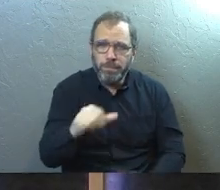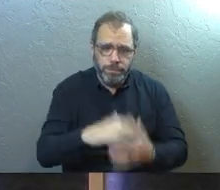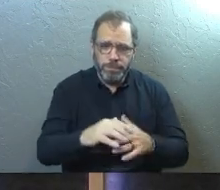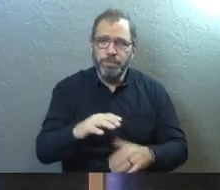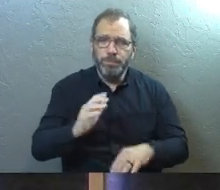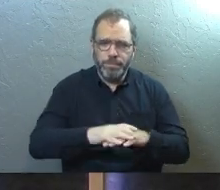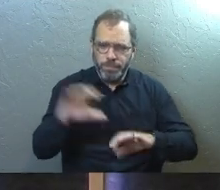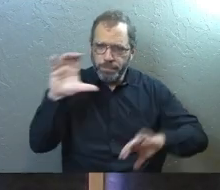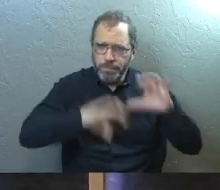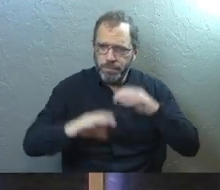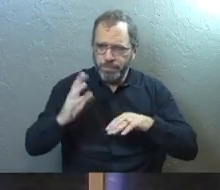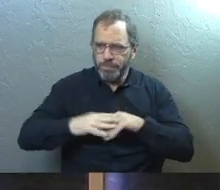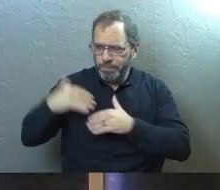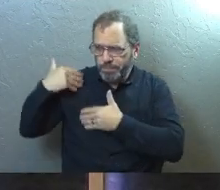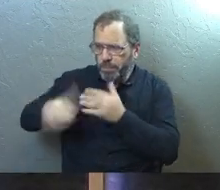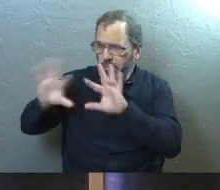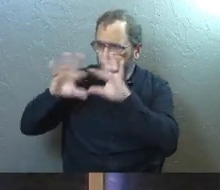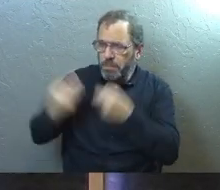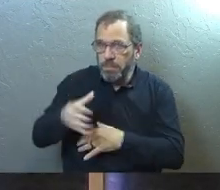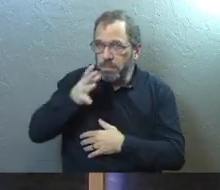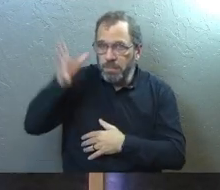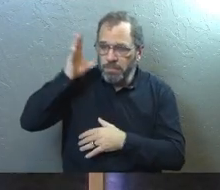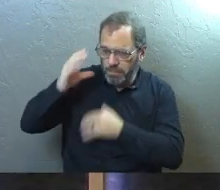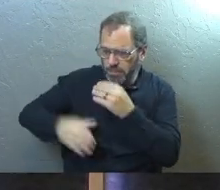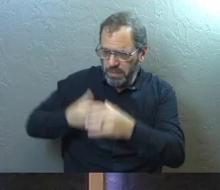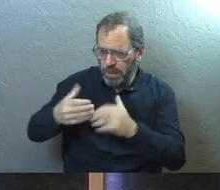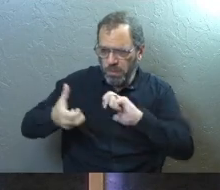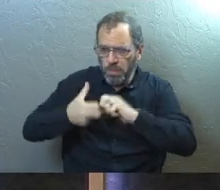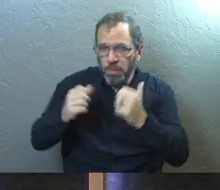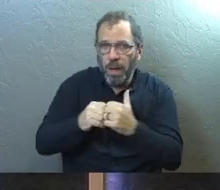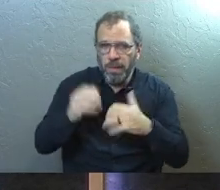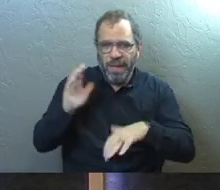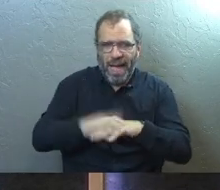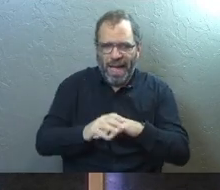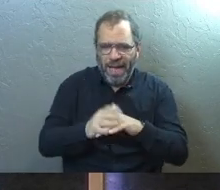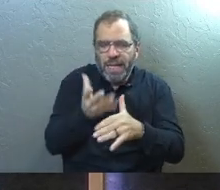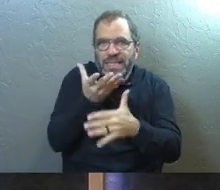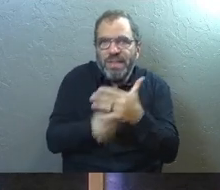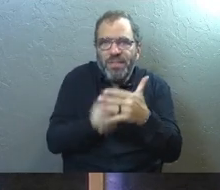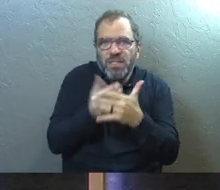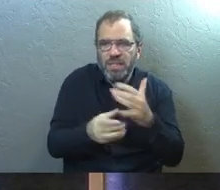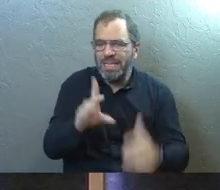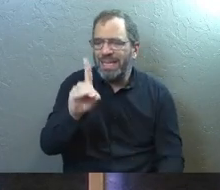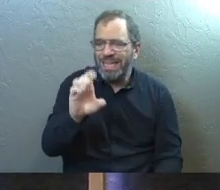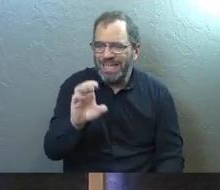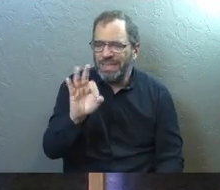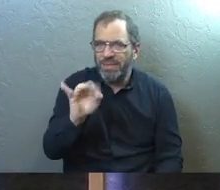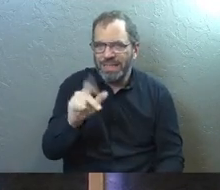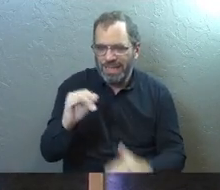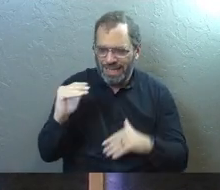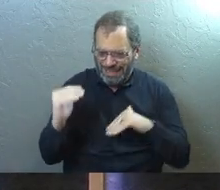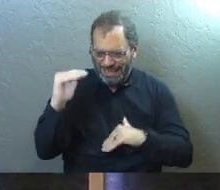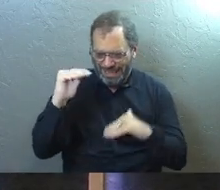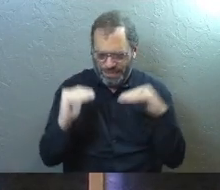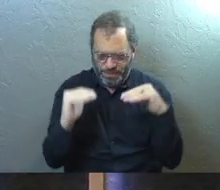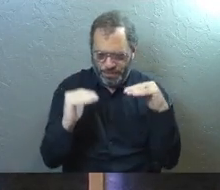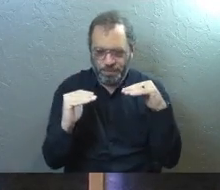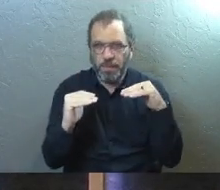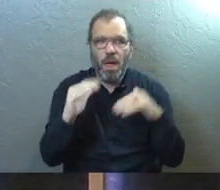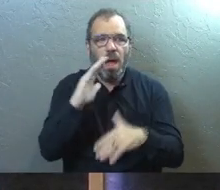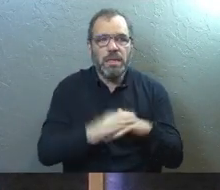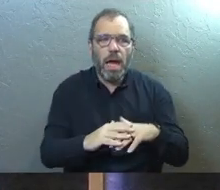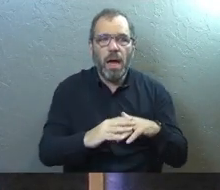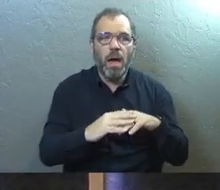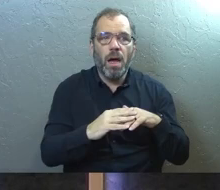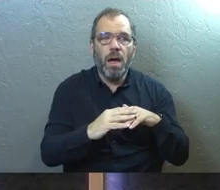we inherited, um, a chemical problem and a deficiency that needs to be rebalanced. Some of us, it's